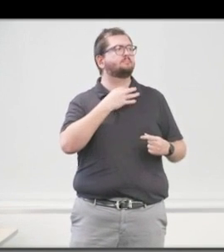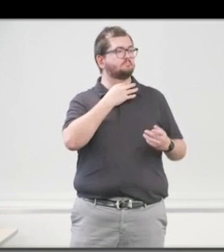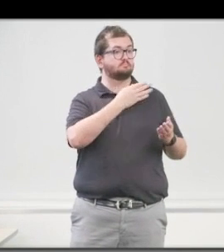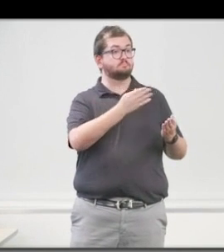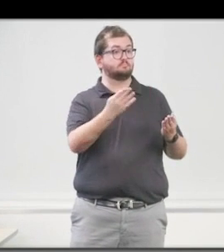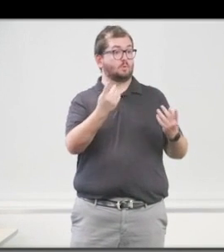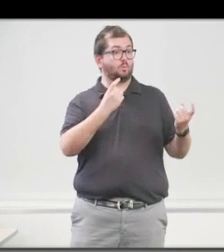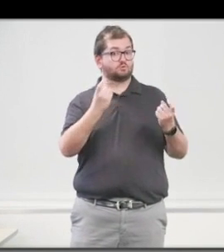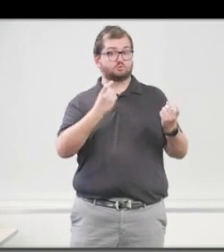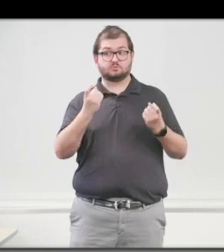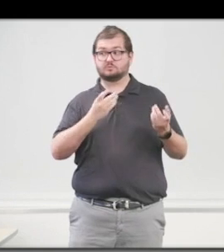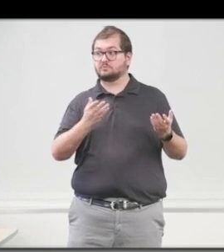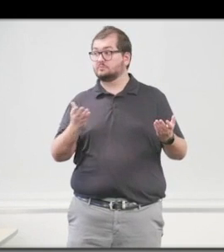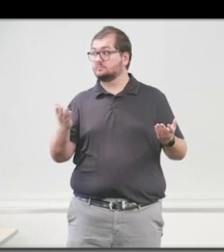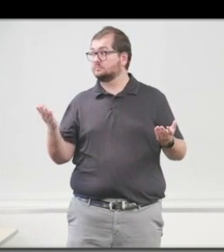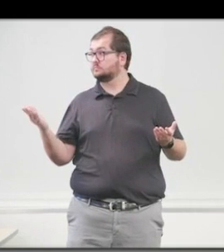either one of these gentlemen?